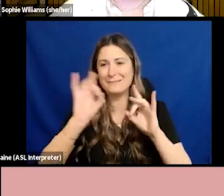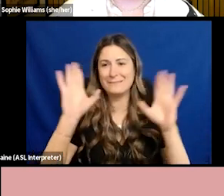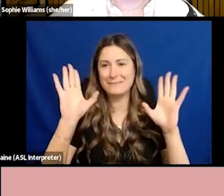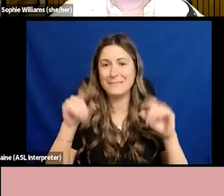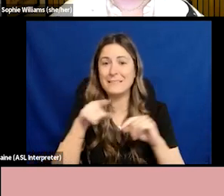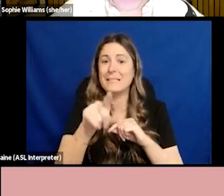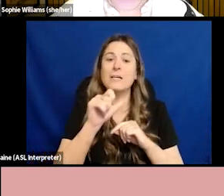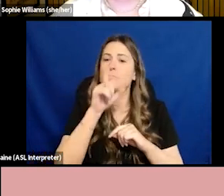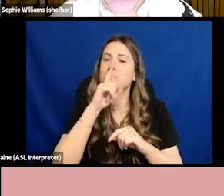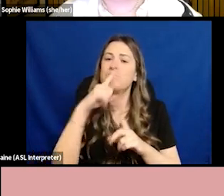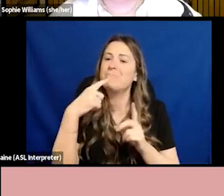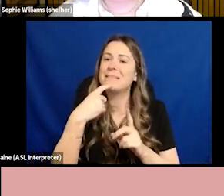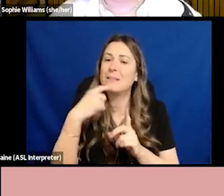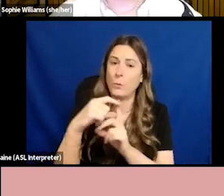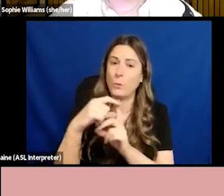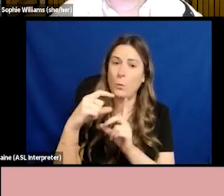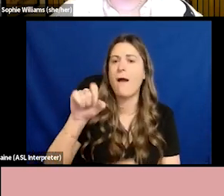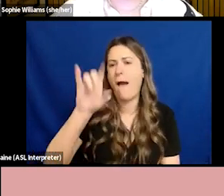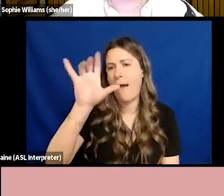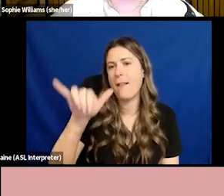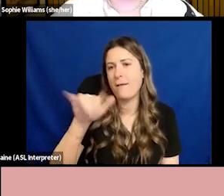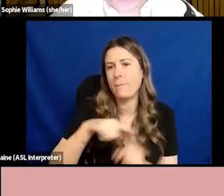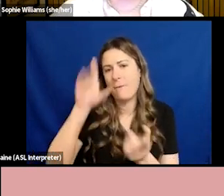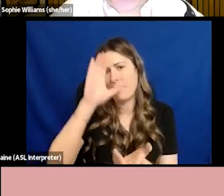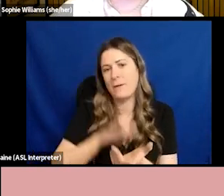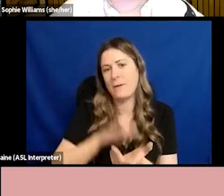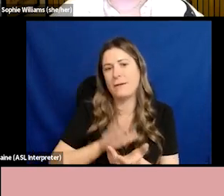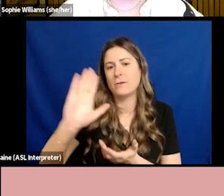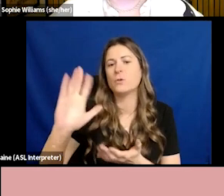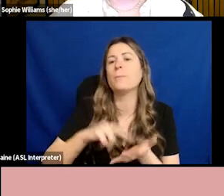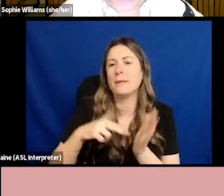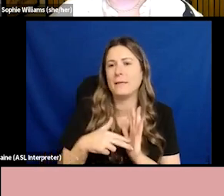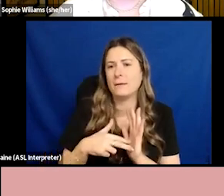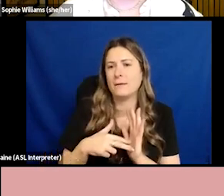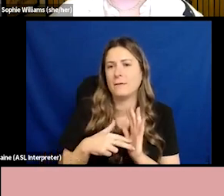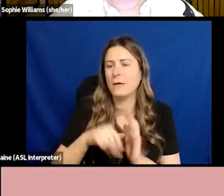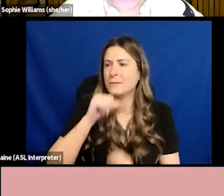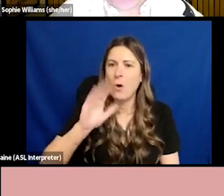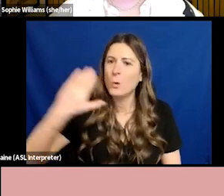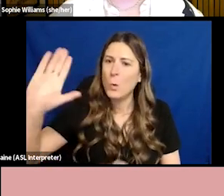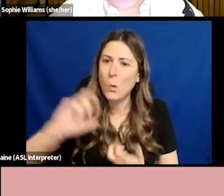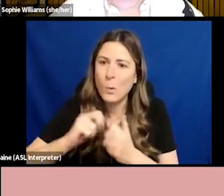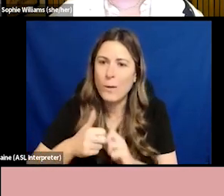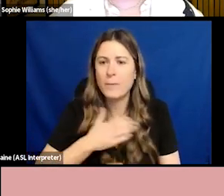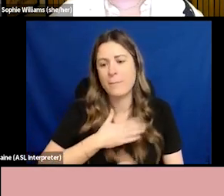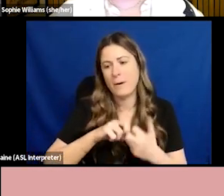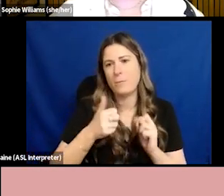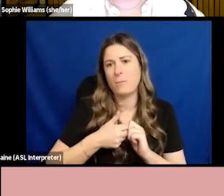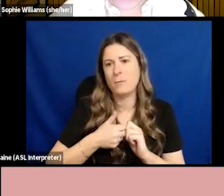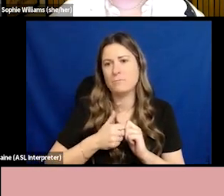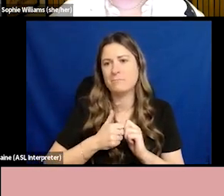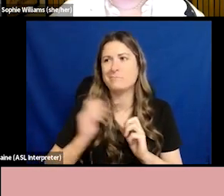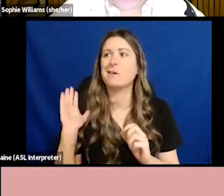word ally in that, but I think that's exactly what she's talking about. There is no your problem. There is no my problem. There are our problems